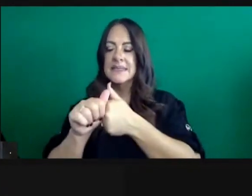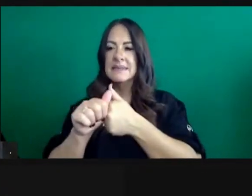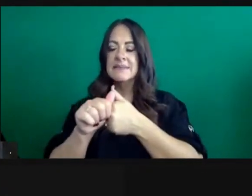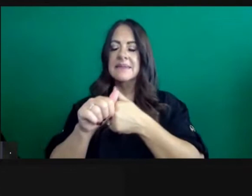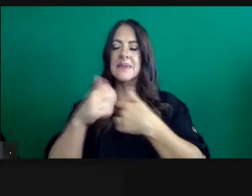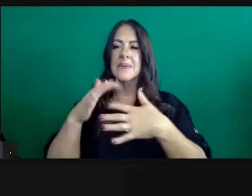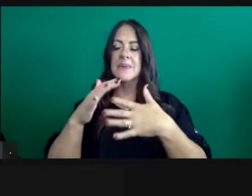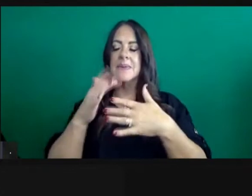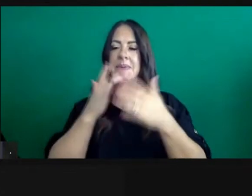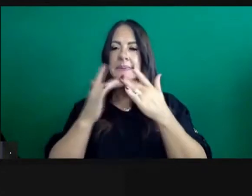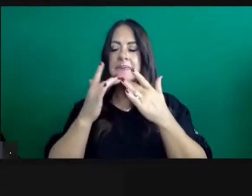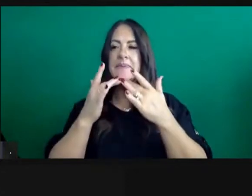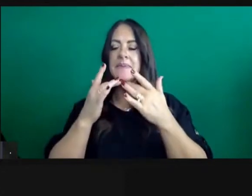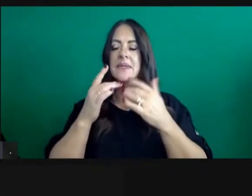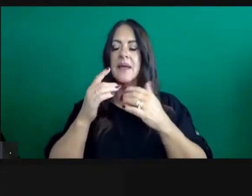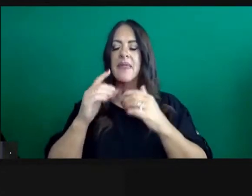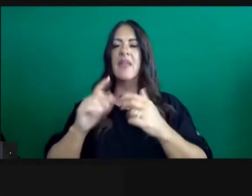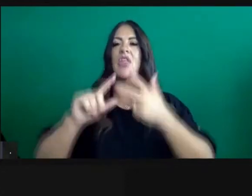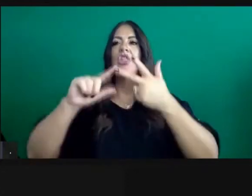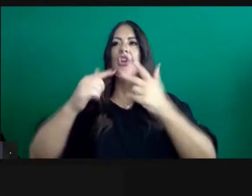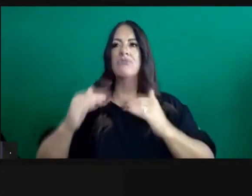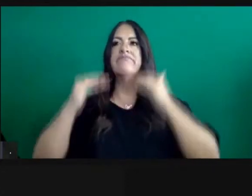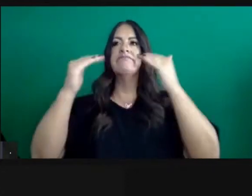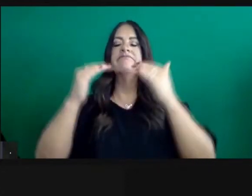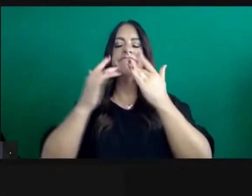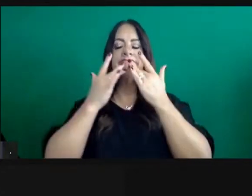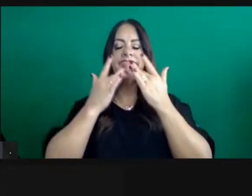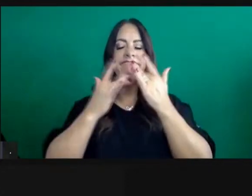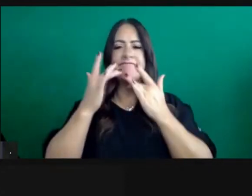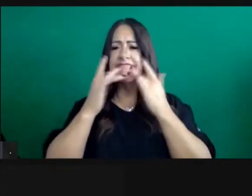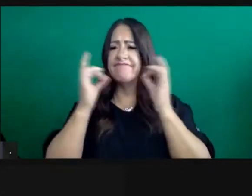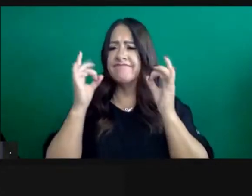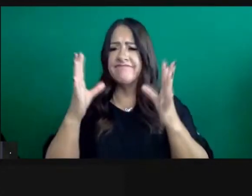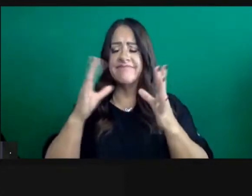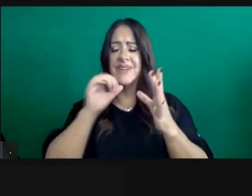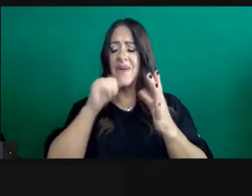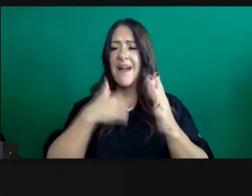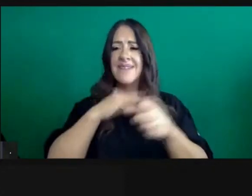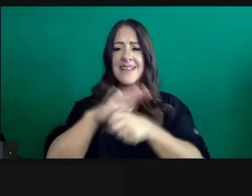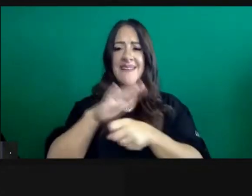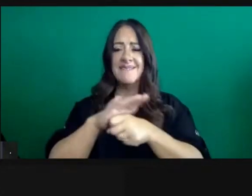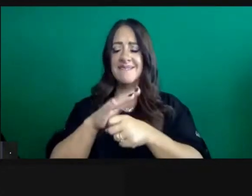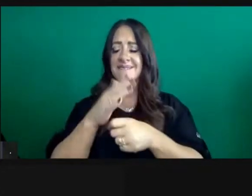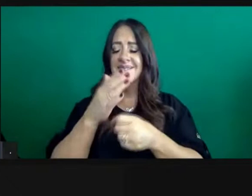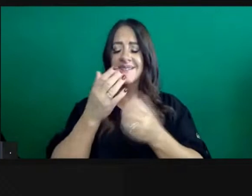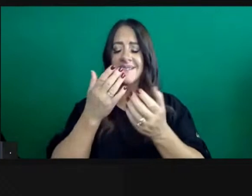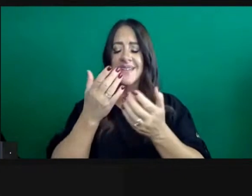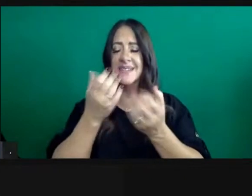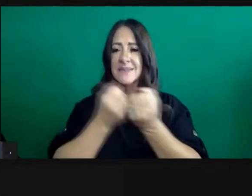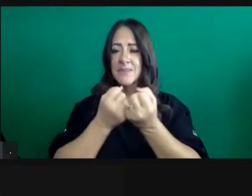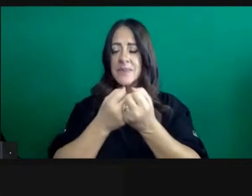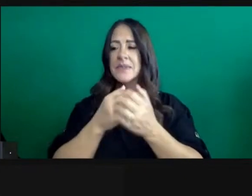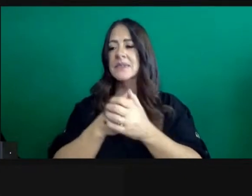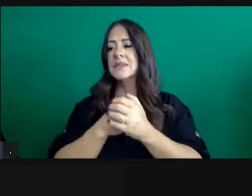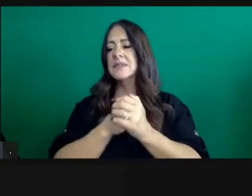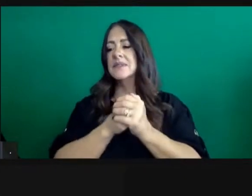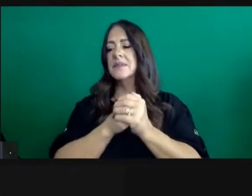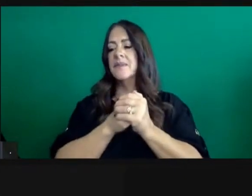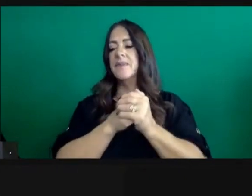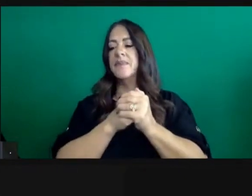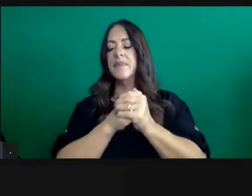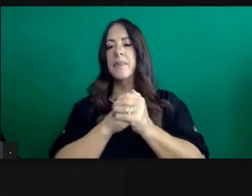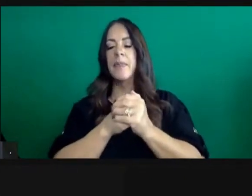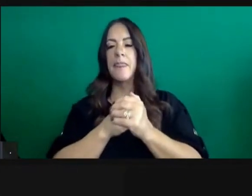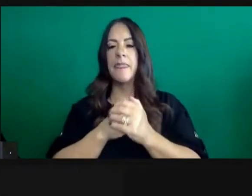themselves effectively to so many different patients. And of course, as I was sort of describing in the